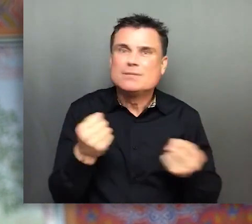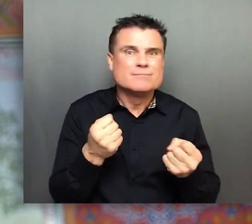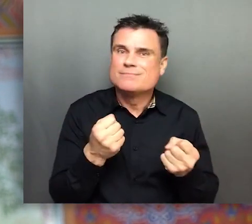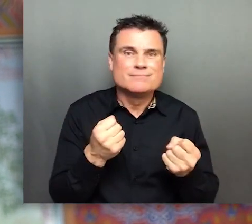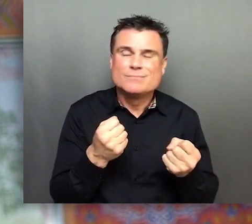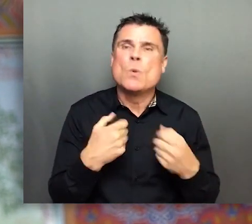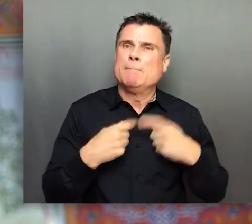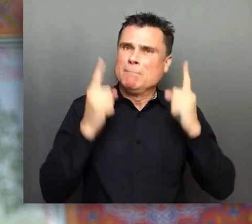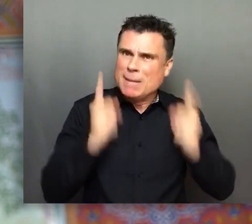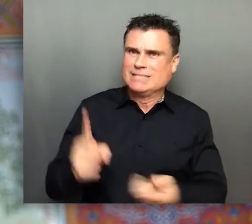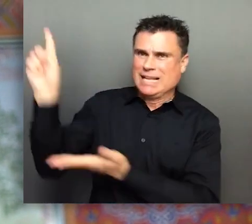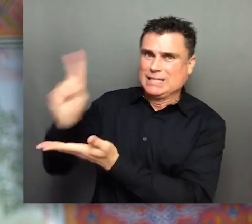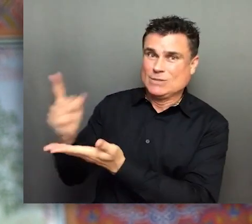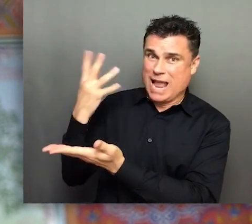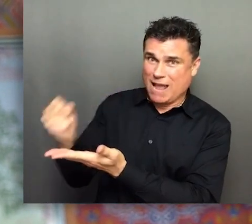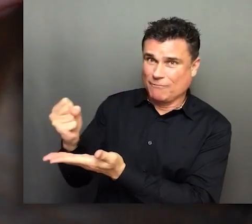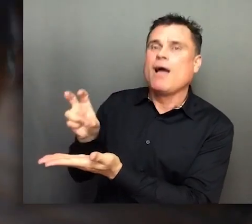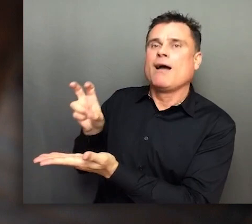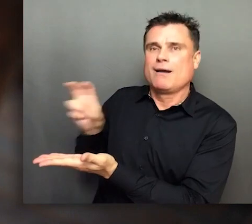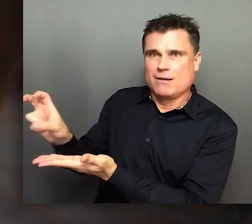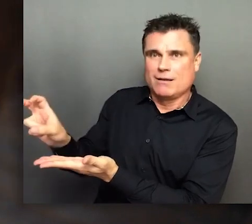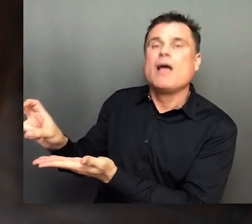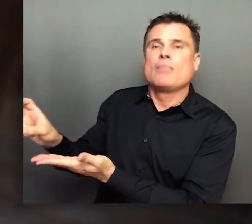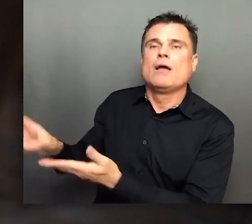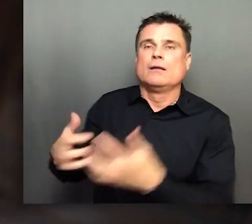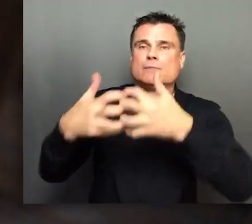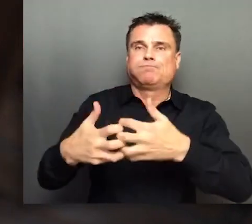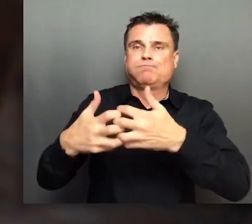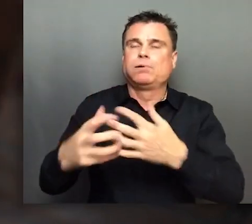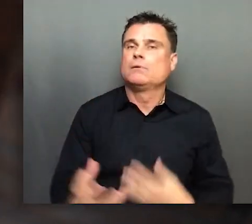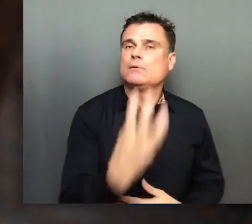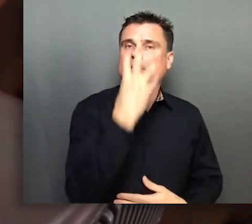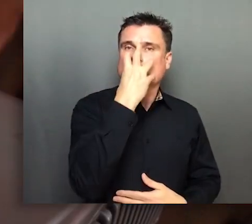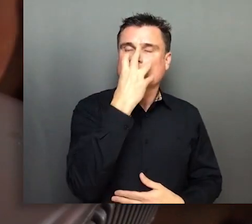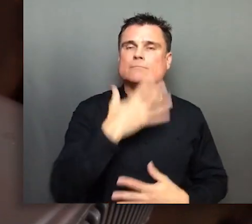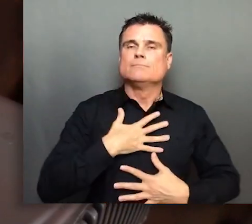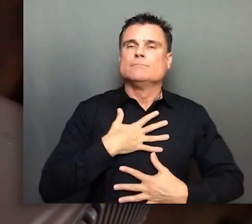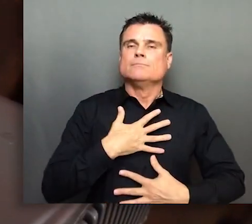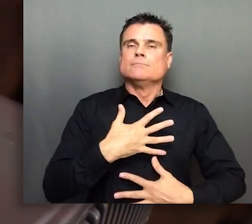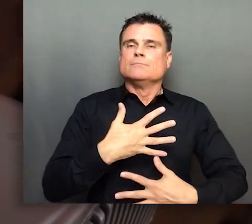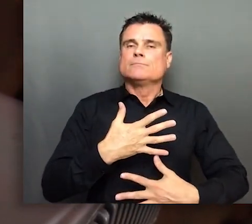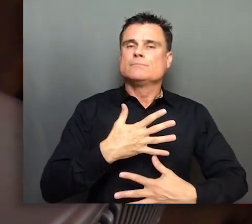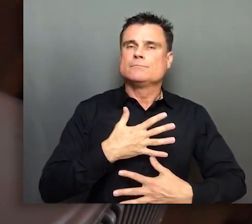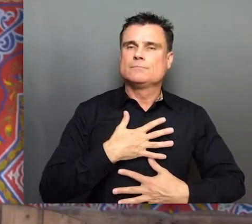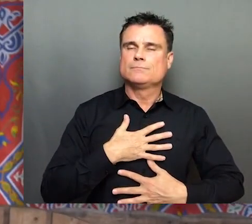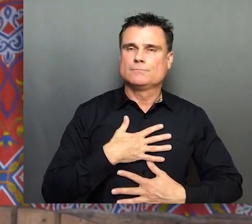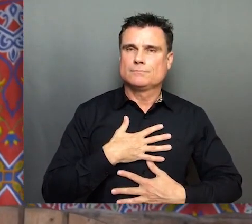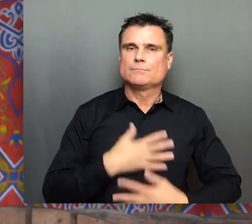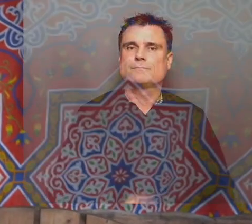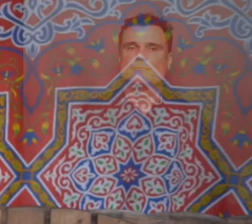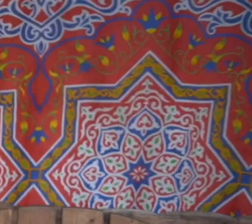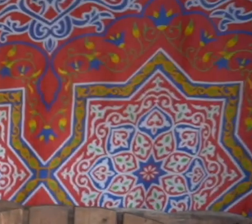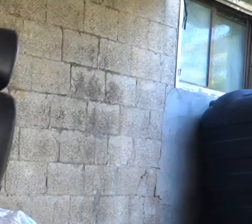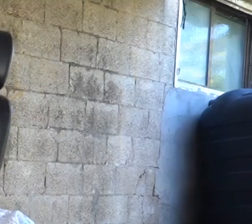shortness of breath, and inability to move. I have to use a device that provides her with oxygen. It helps her a bit with breathing.